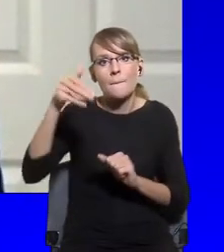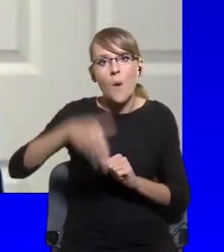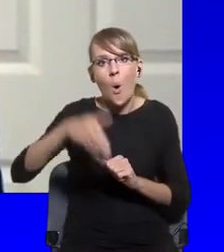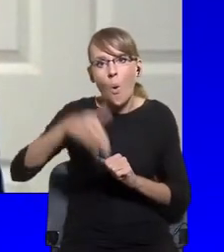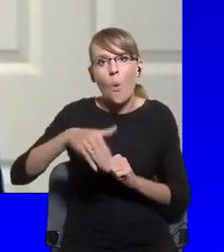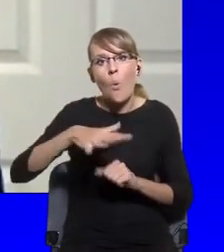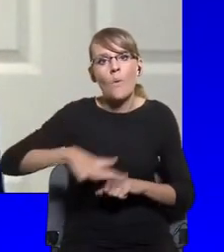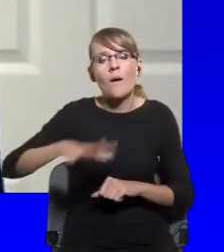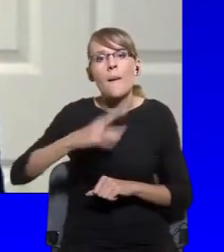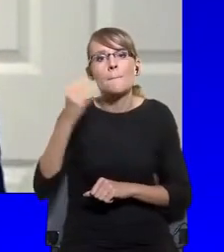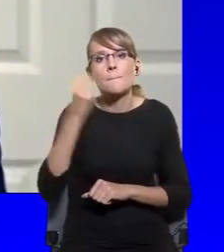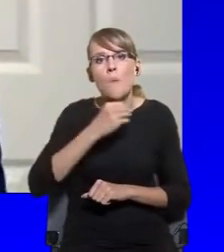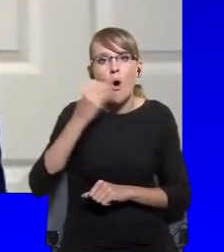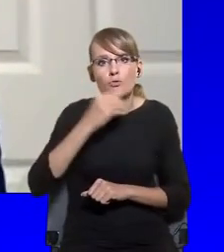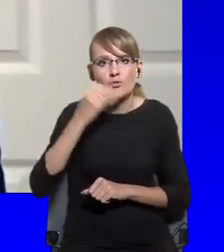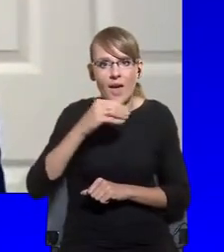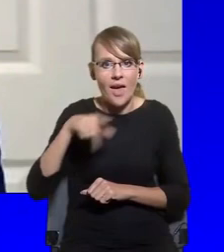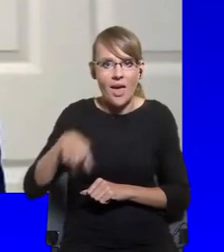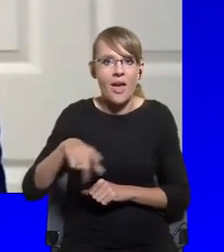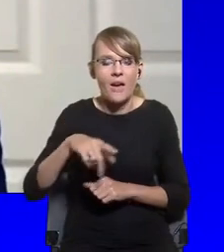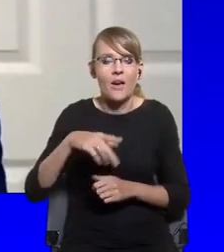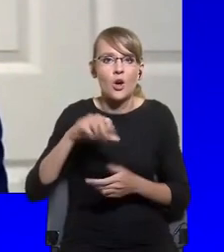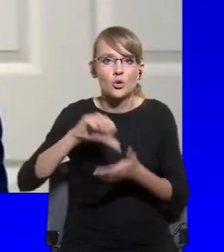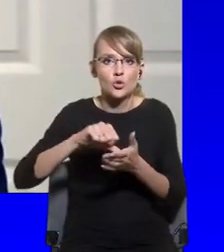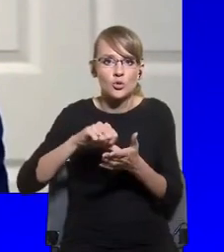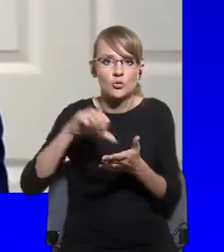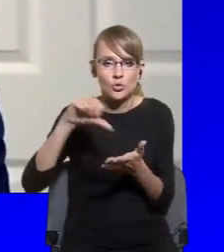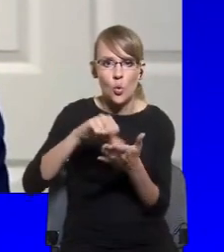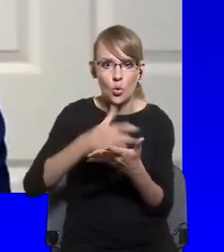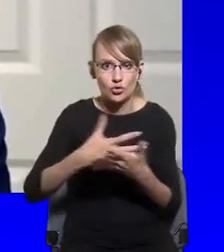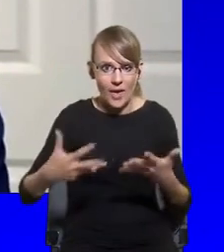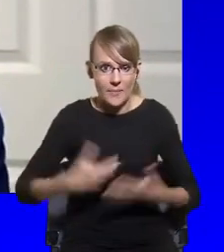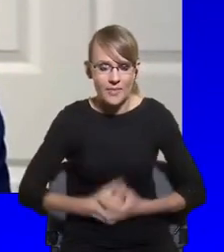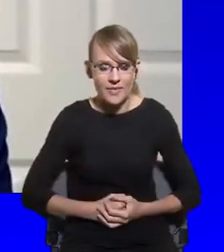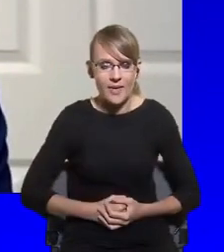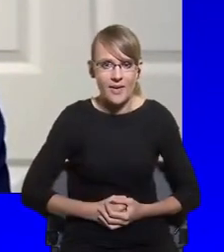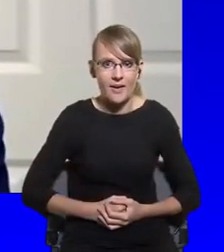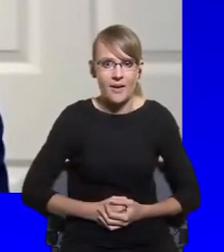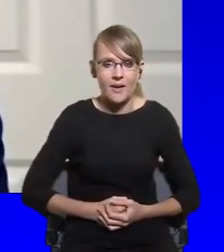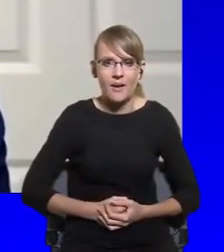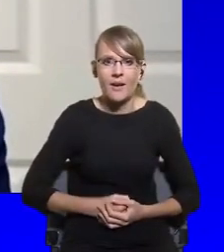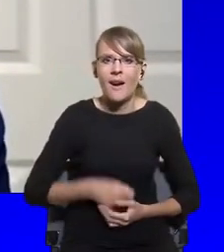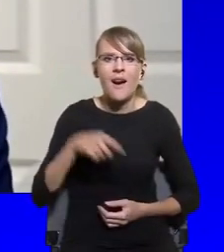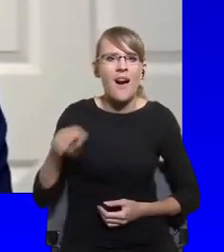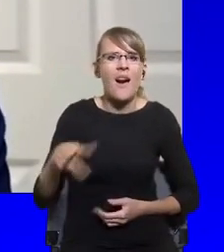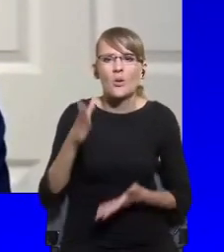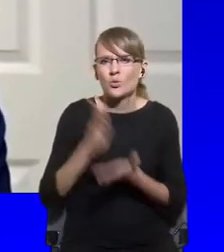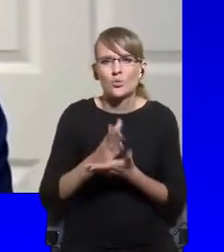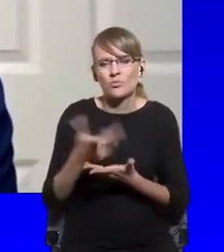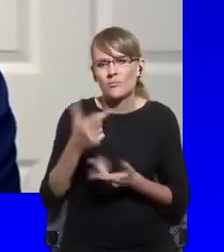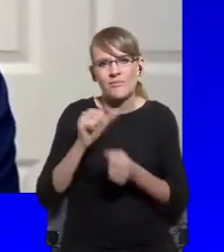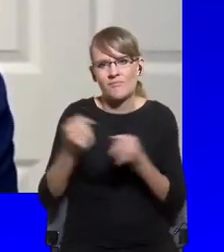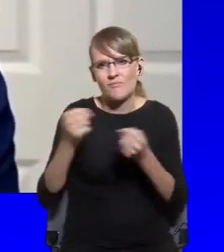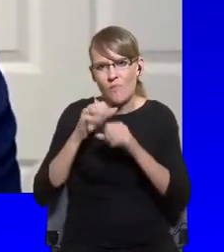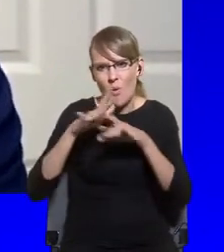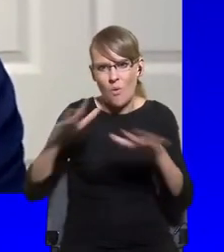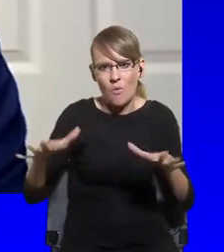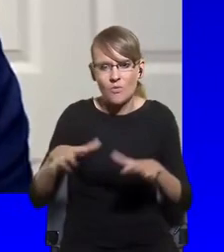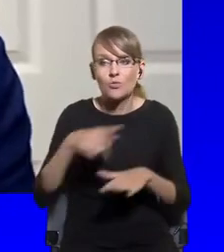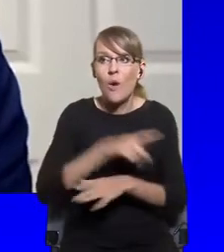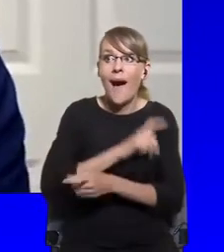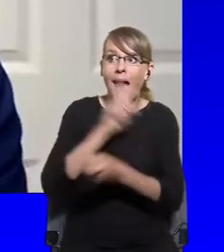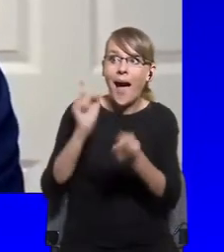anymore. So the anti-immigrant narrative that he kept using also during the pandemic